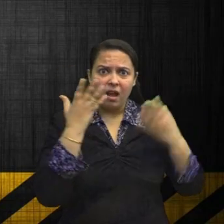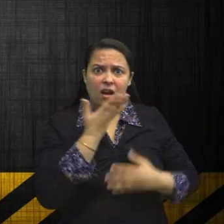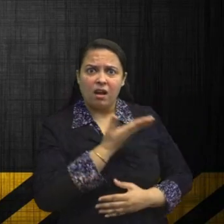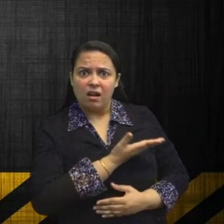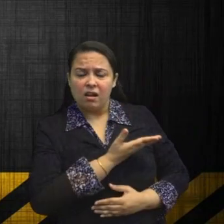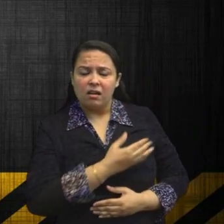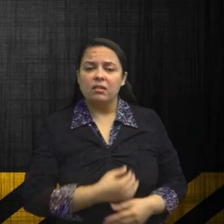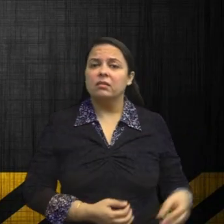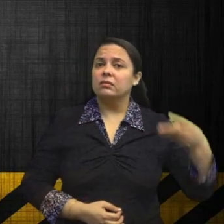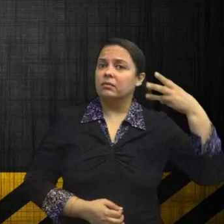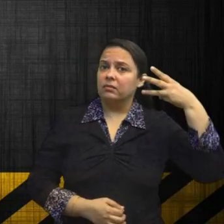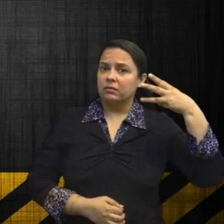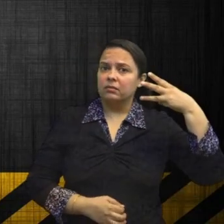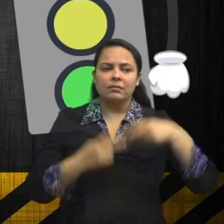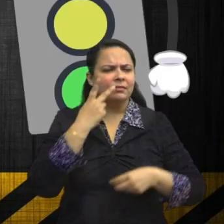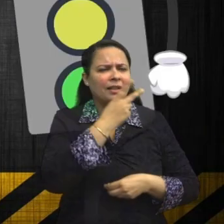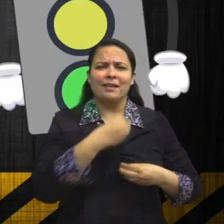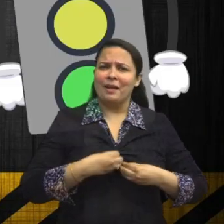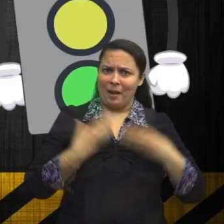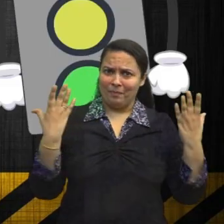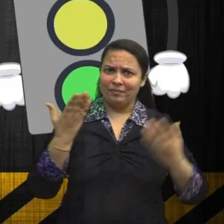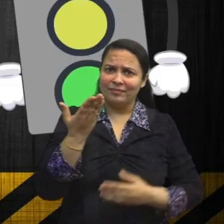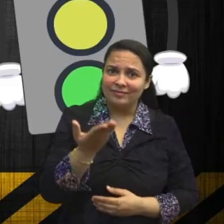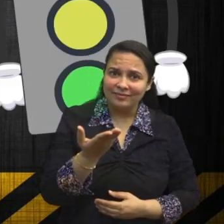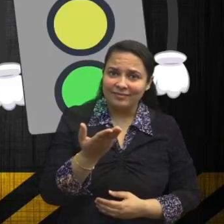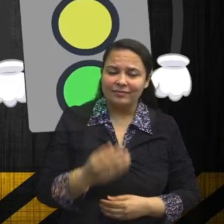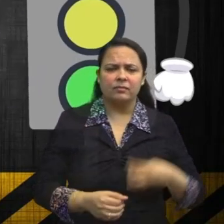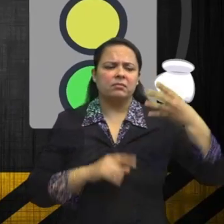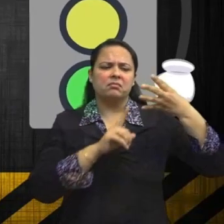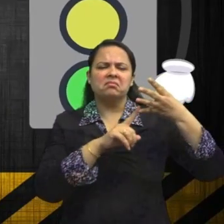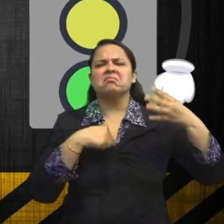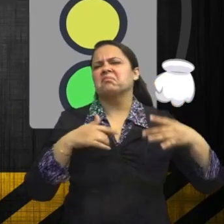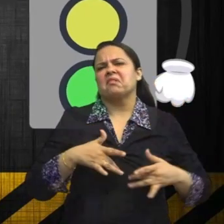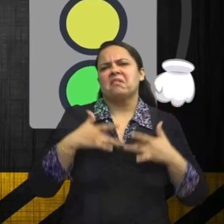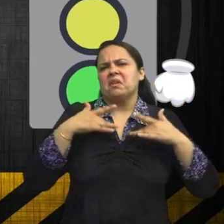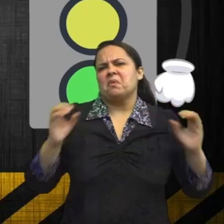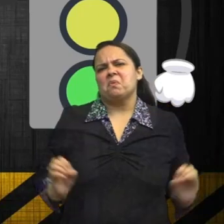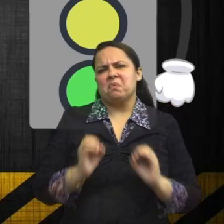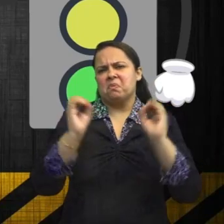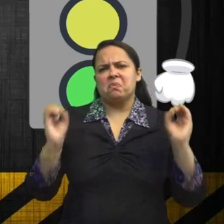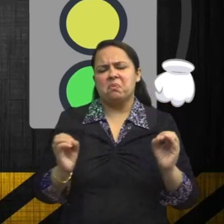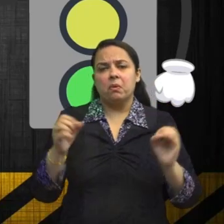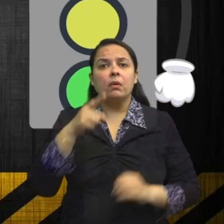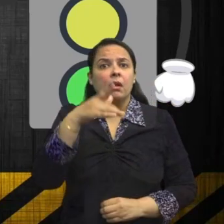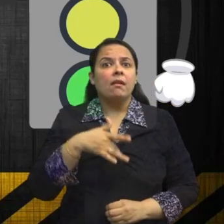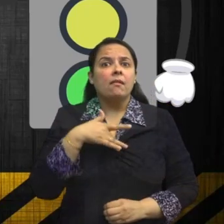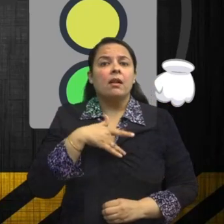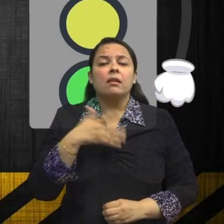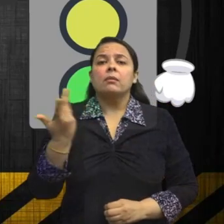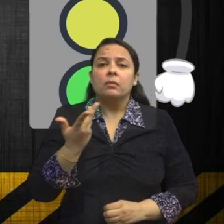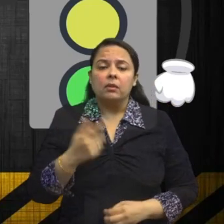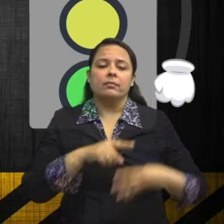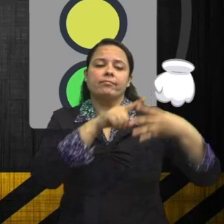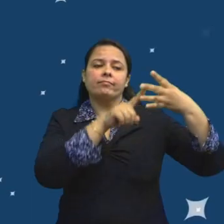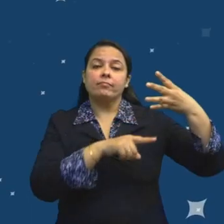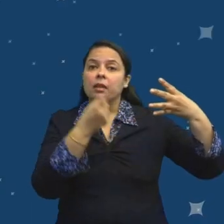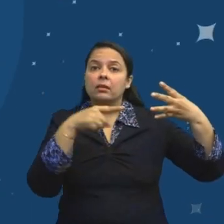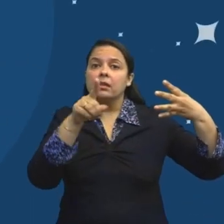hit this little child and he could get very badly hurt. Don't you agree?